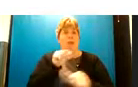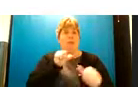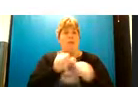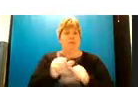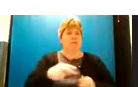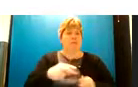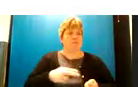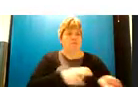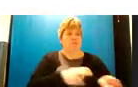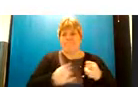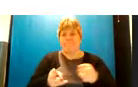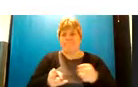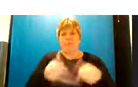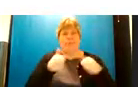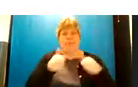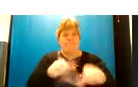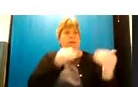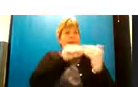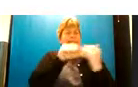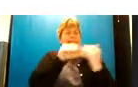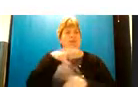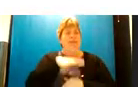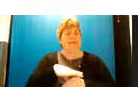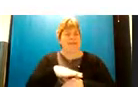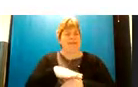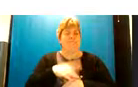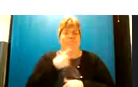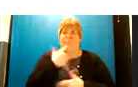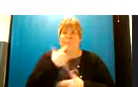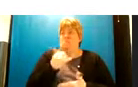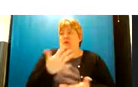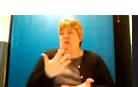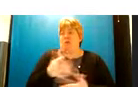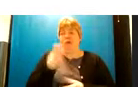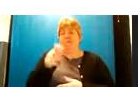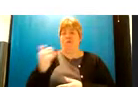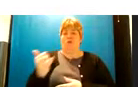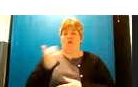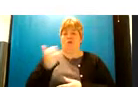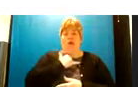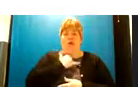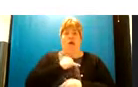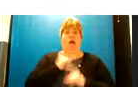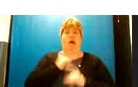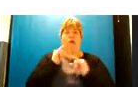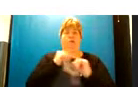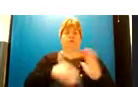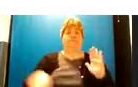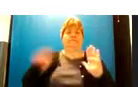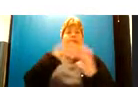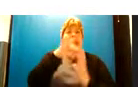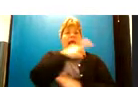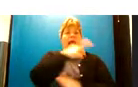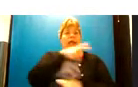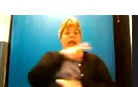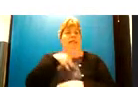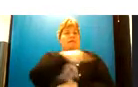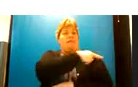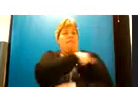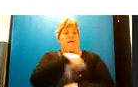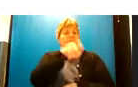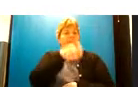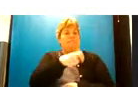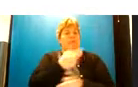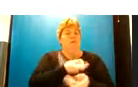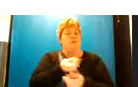for those needs to be met so it might be that uh someone's call is escalated to clinical staff members on the shift and